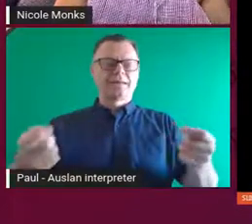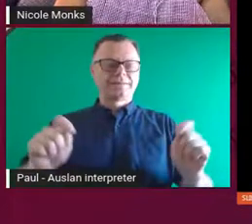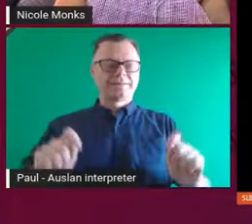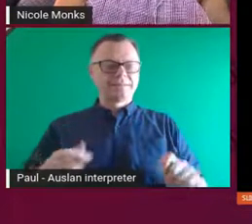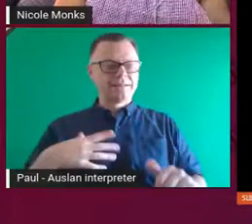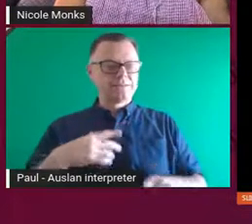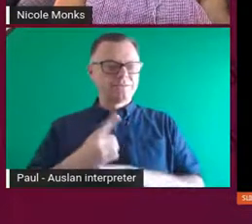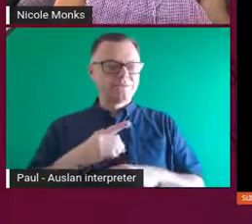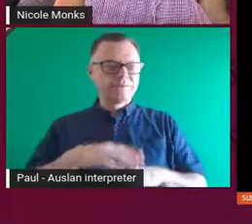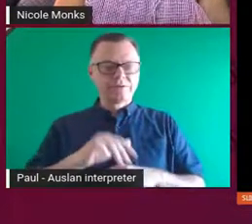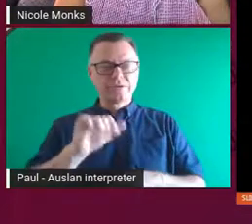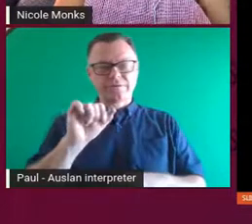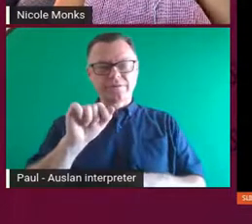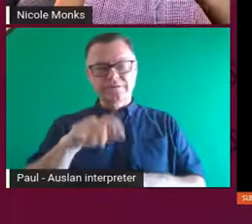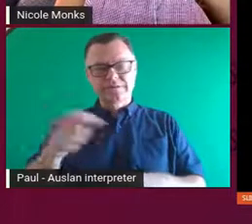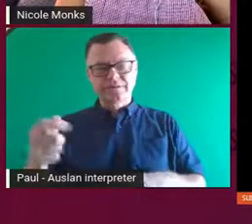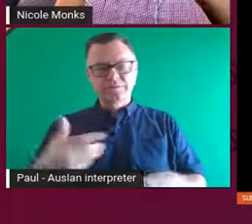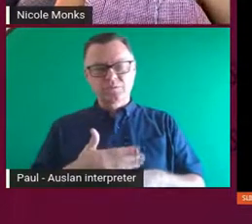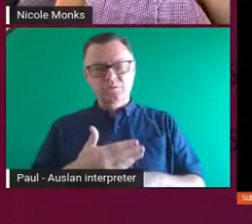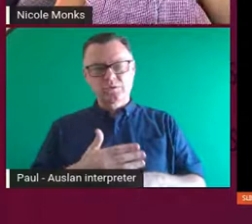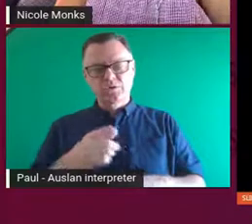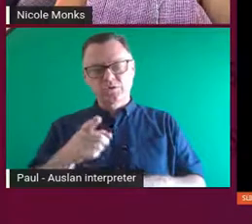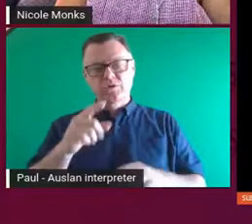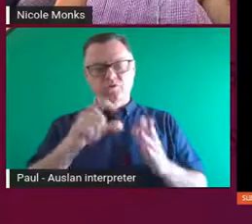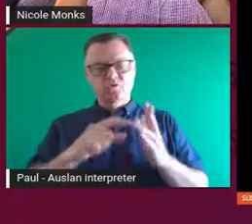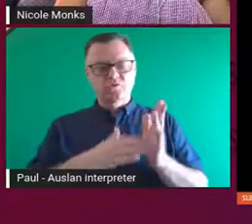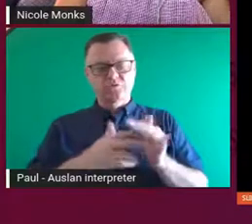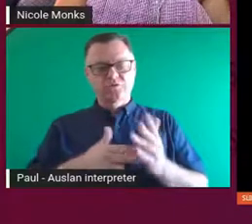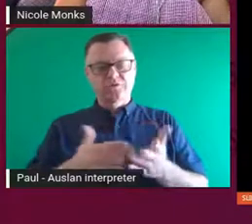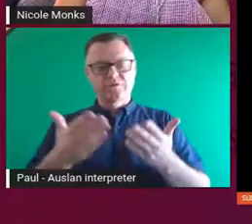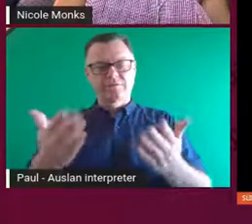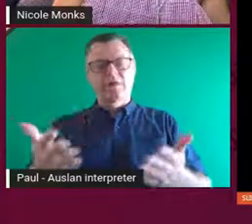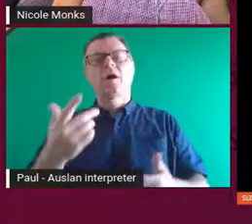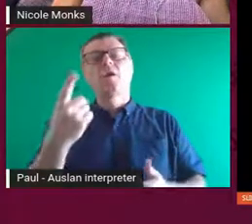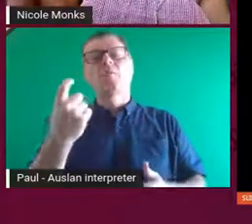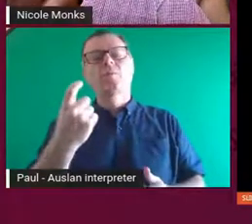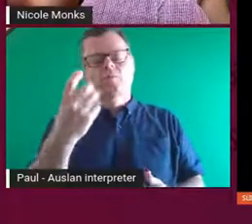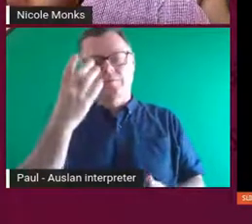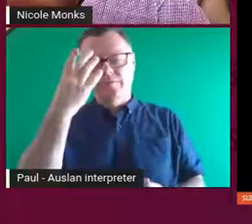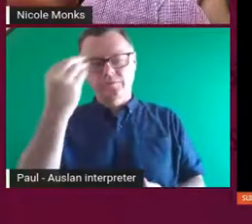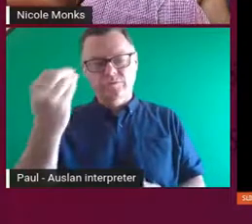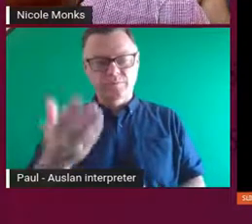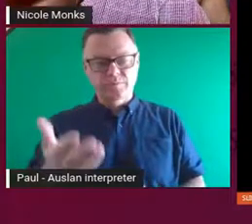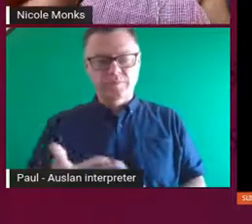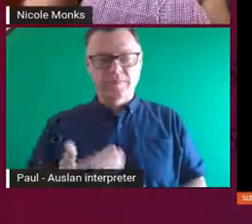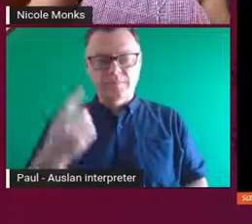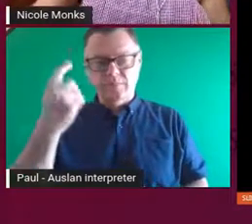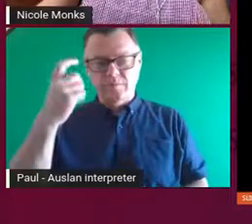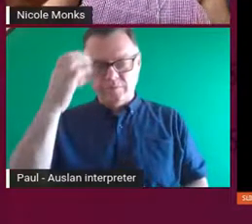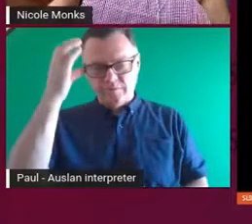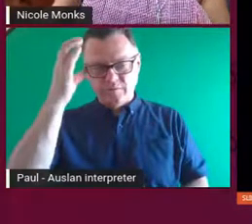talk about the work that was commissioned for, oh, there's one more image here, actually.